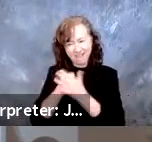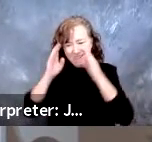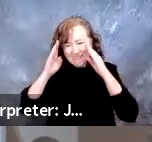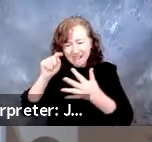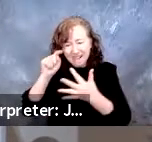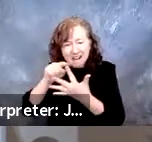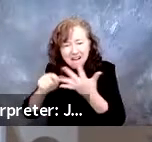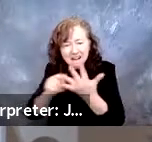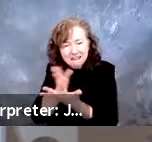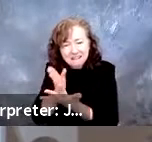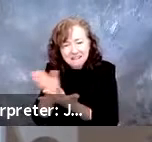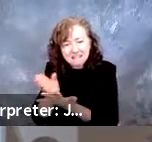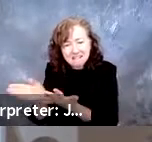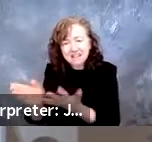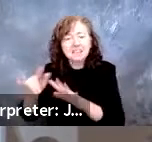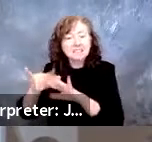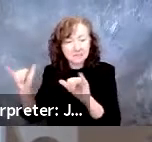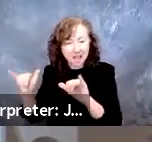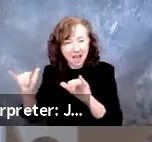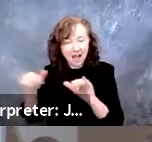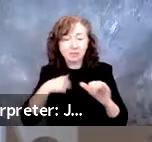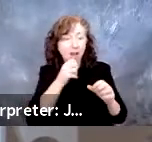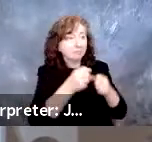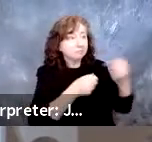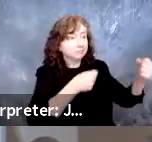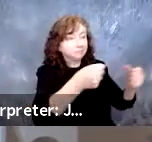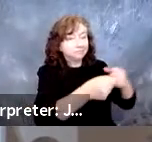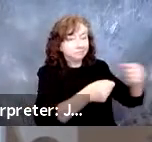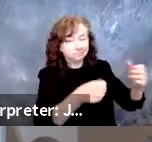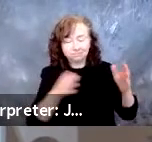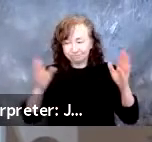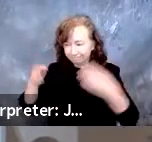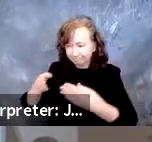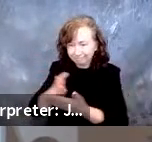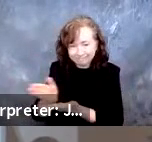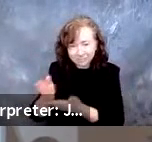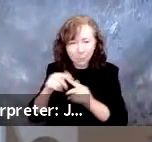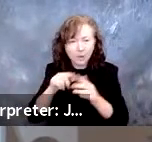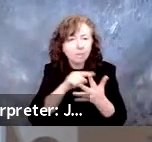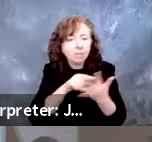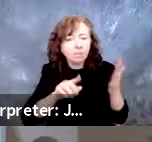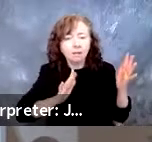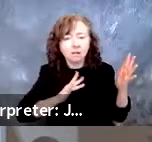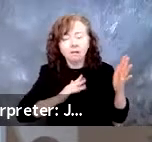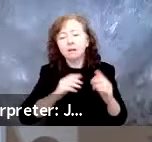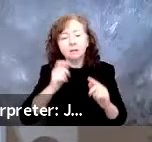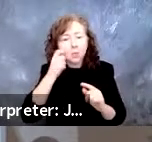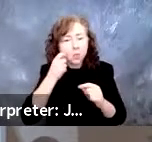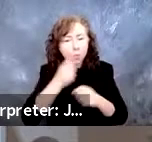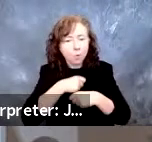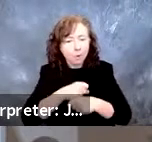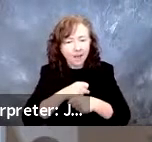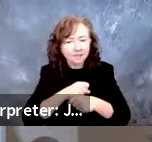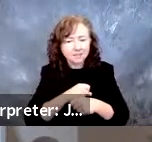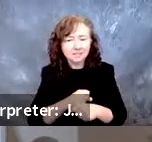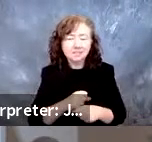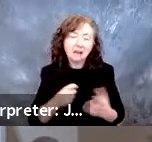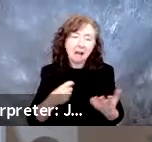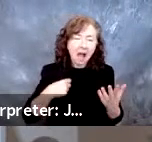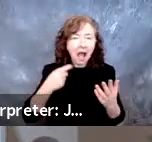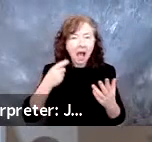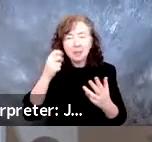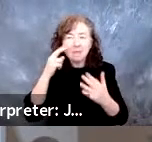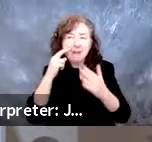admittedly, some some very interesting and important products. I'm kind of the futurist for wheelchair